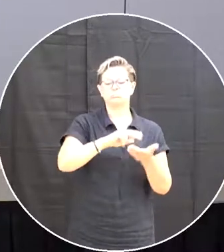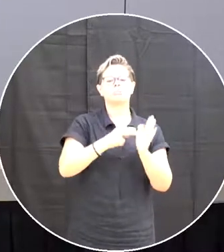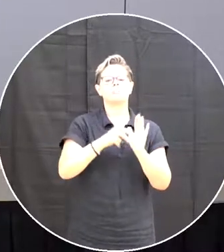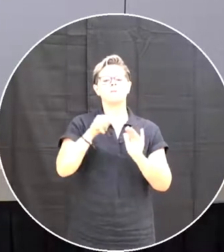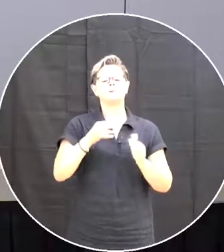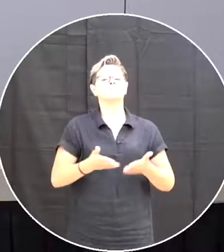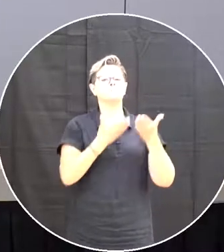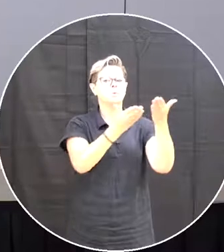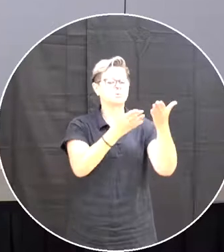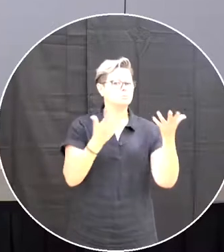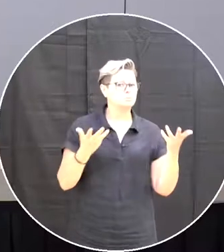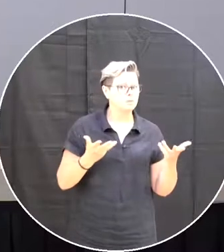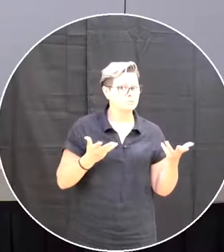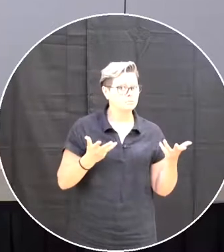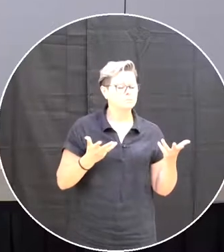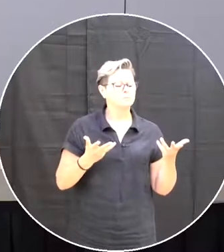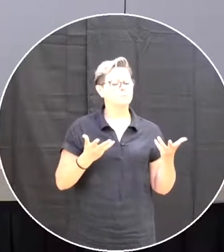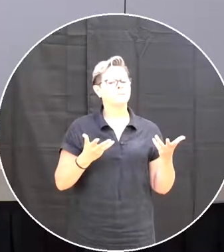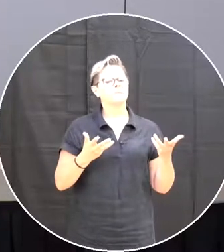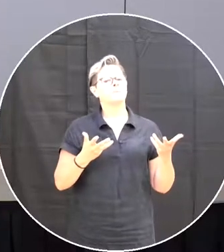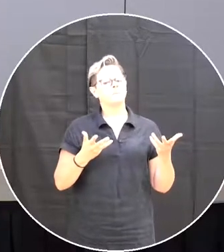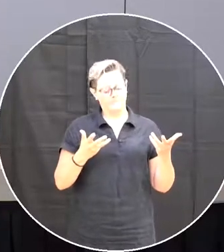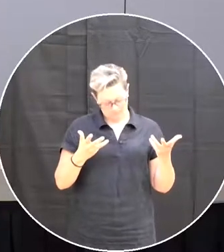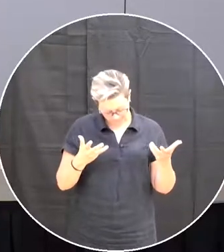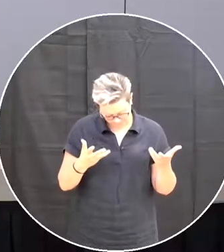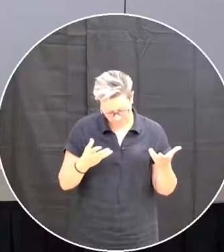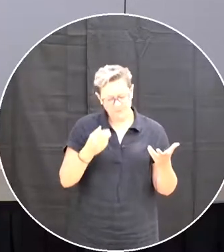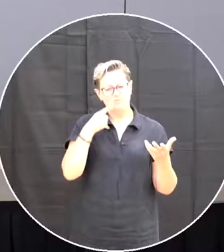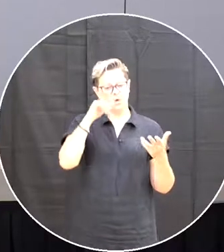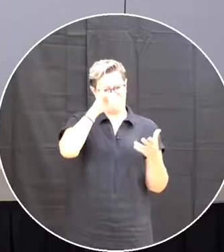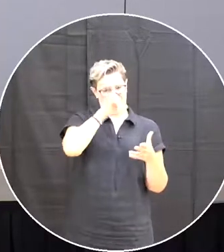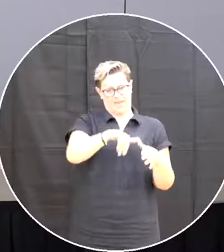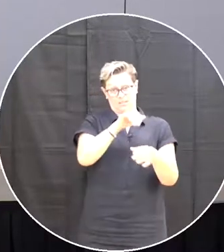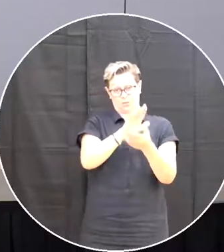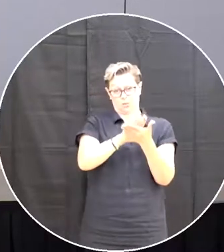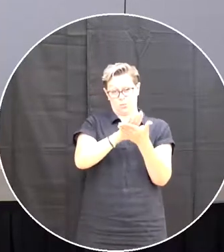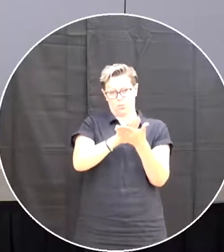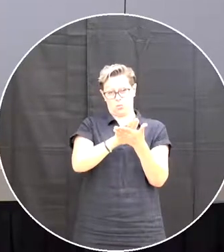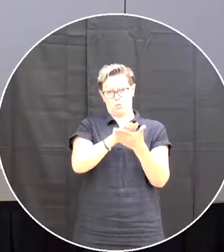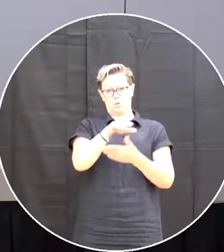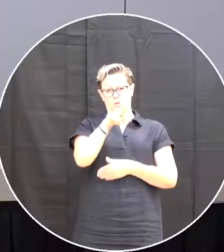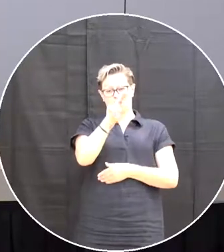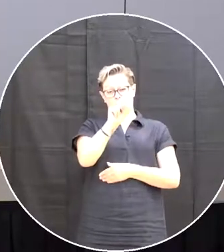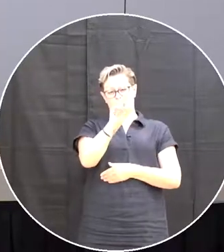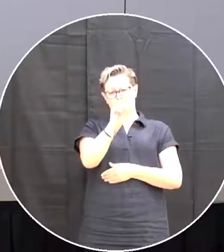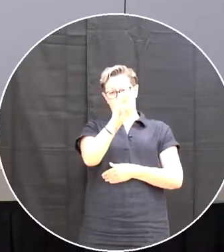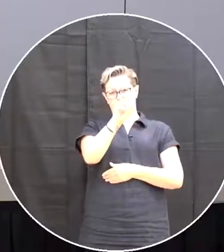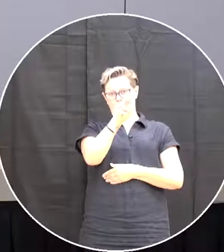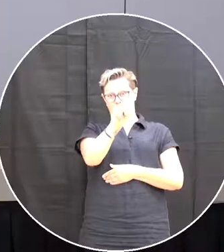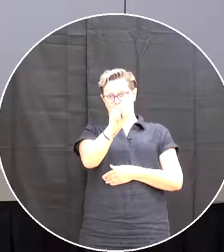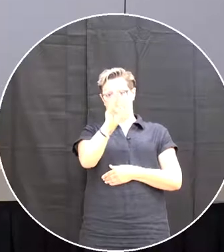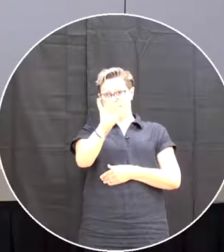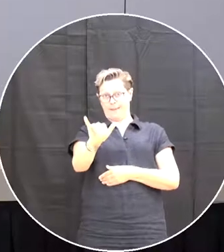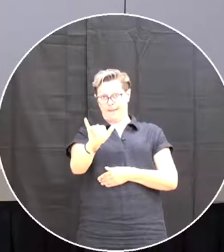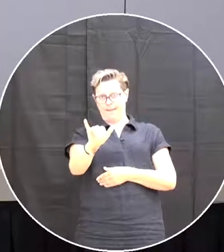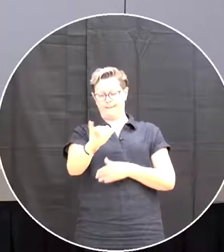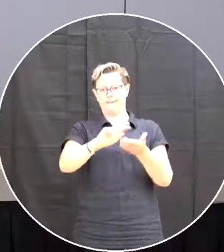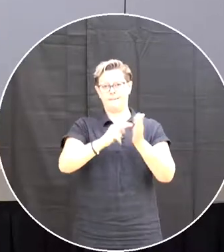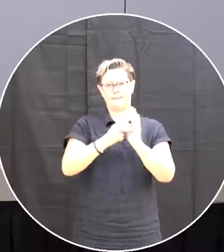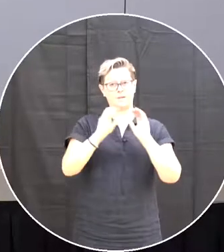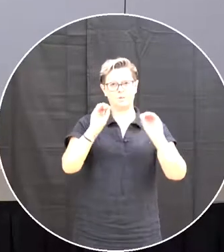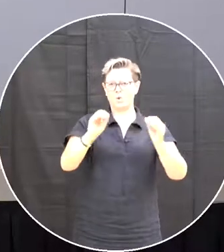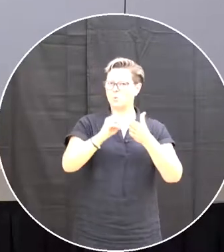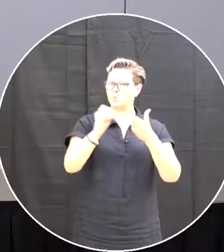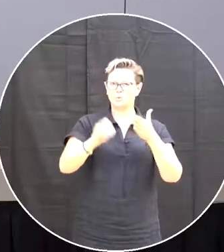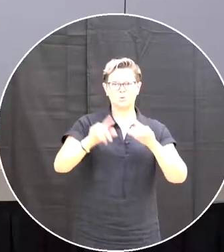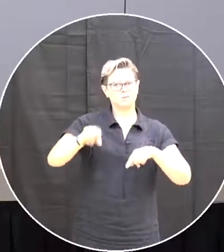that with regard to raymond ward memorial school in norman bay has not had children in attendance to september